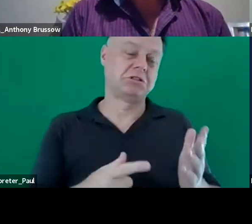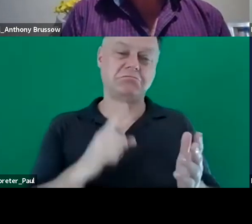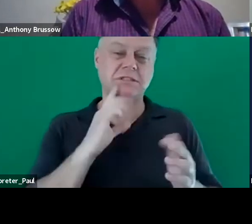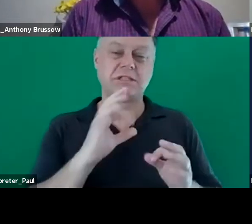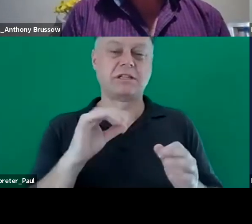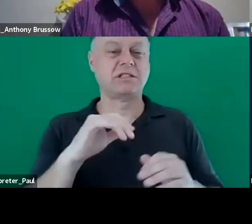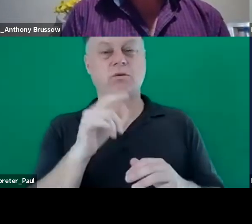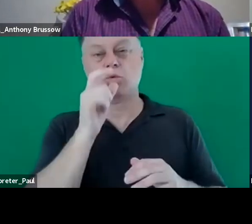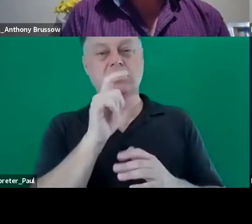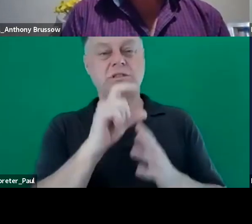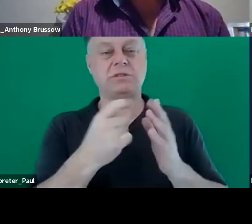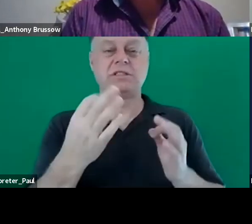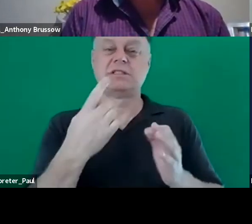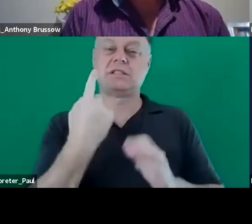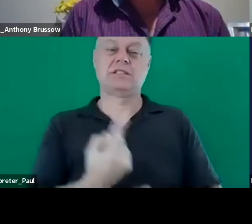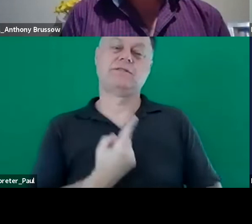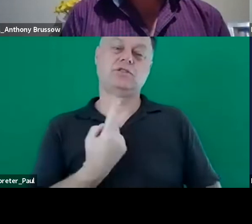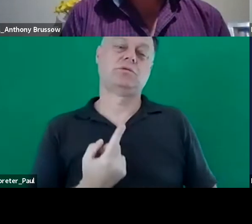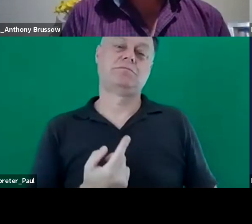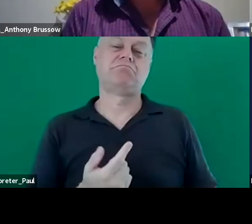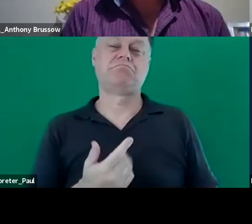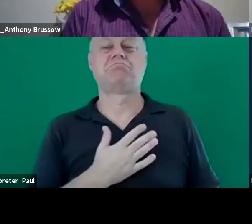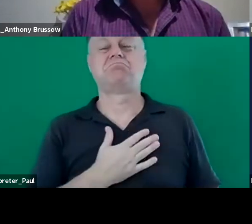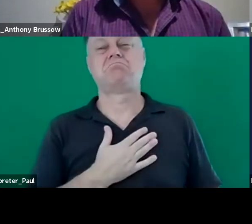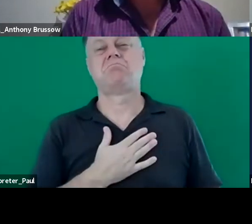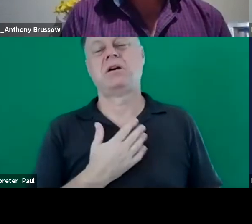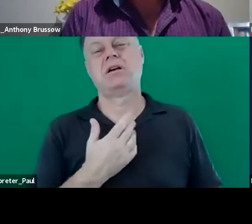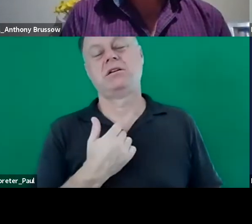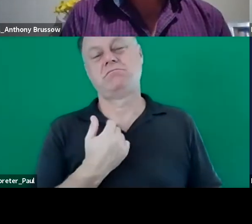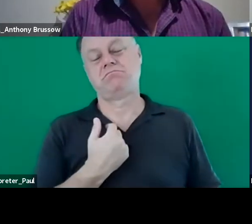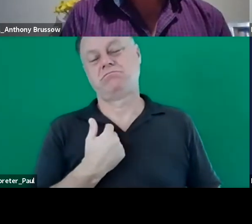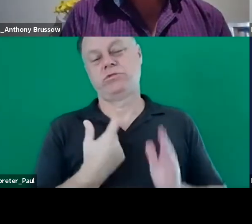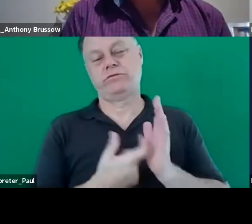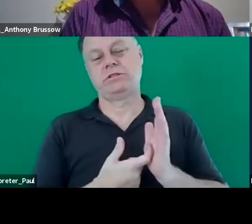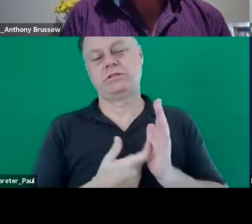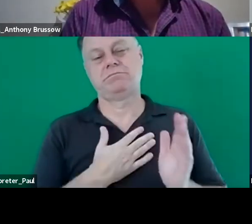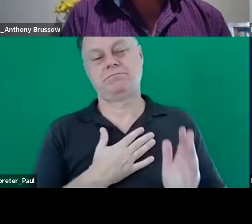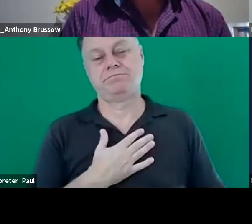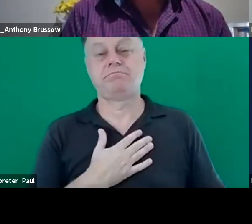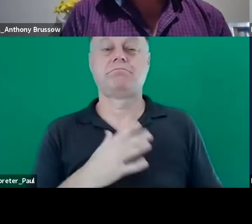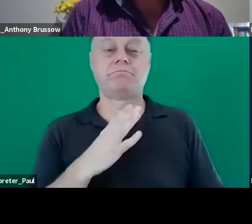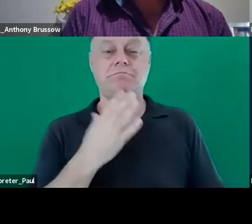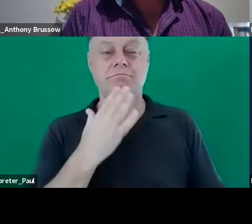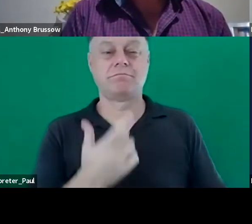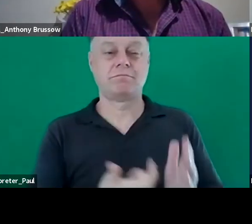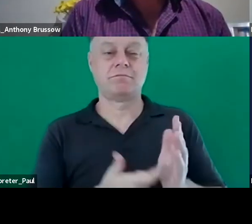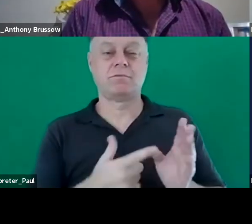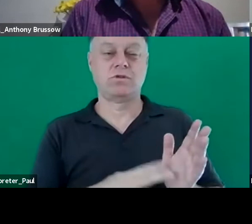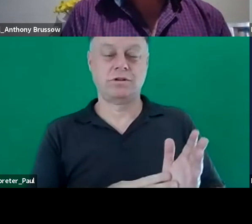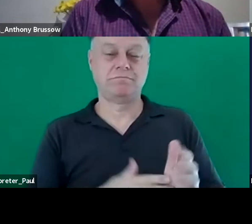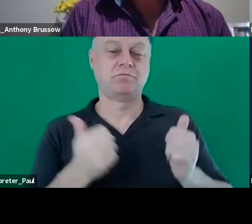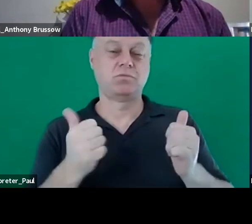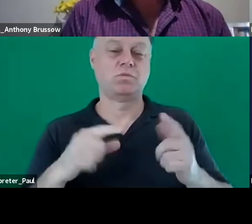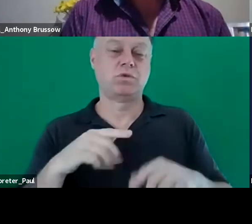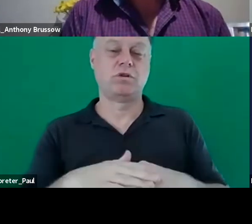um but that's just my personal preference thanks ryan and that's a great point about